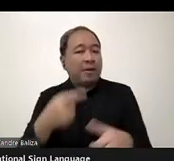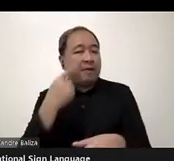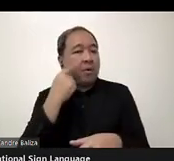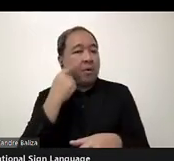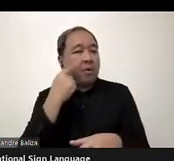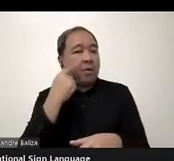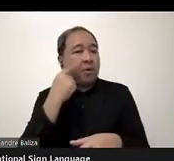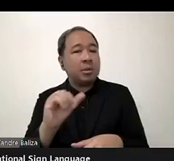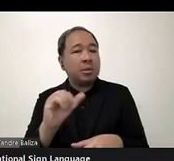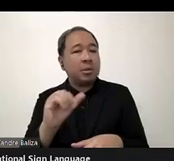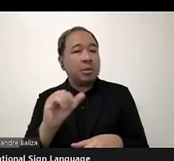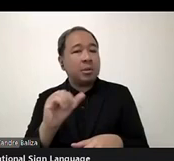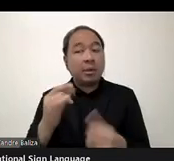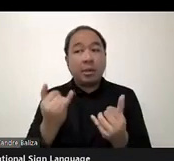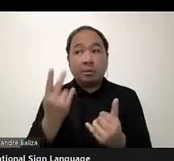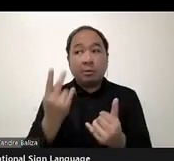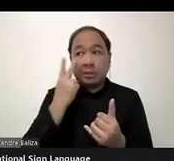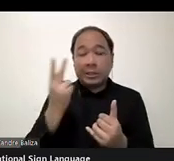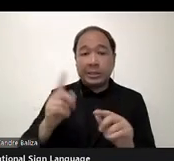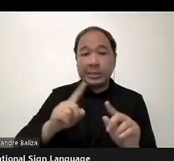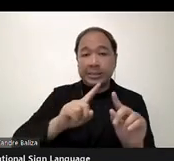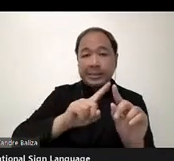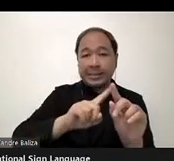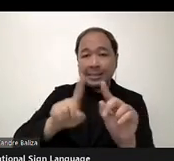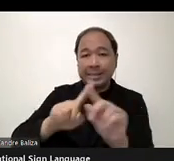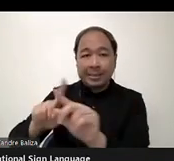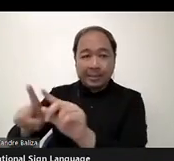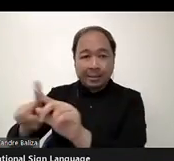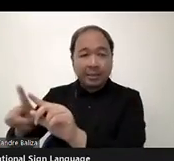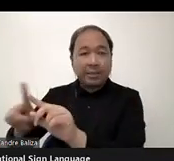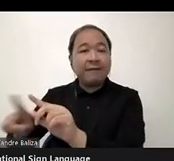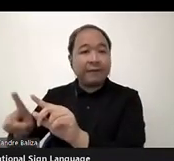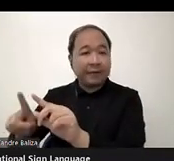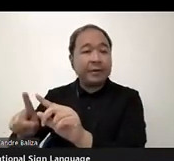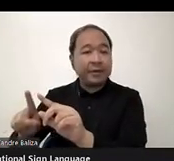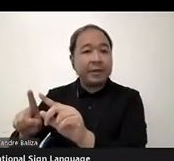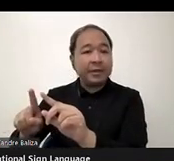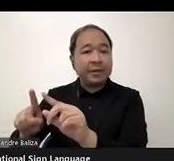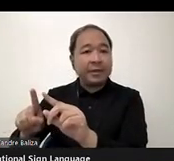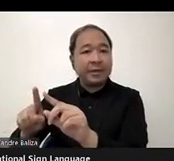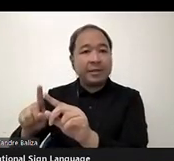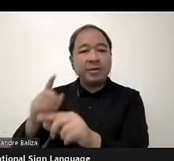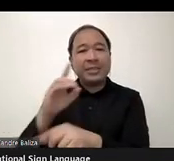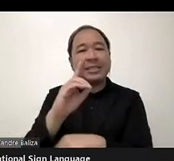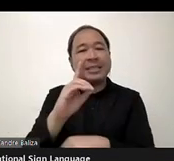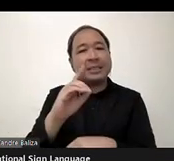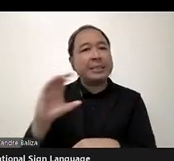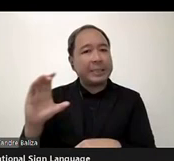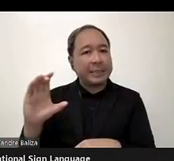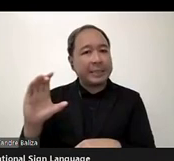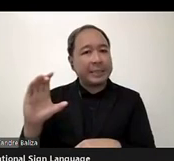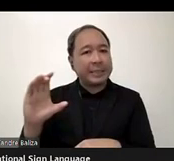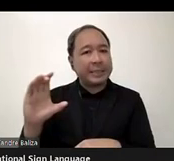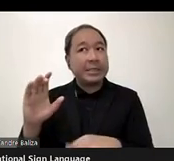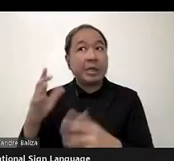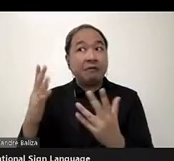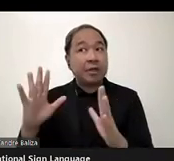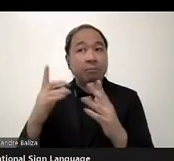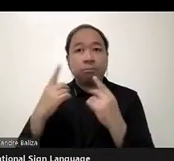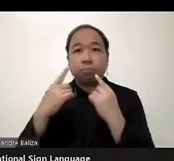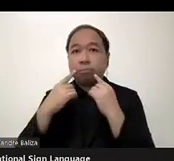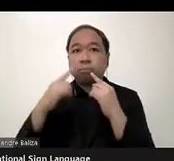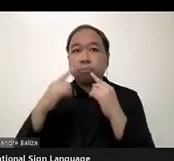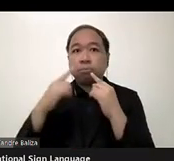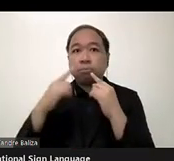other DCs that have been very successful and we